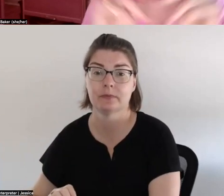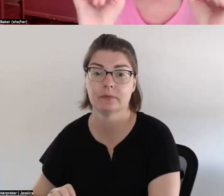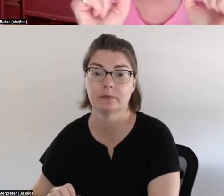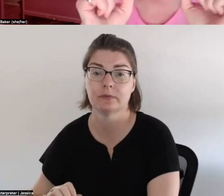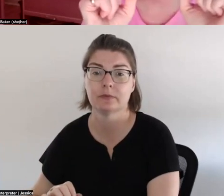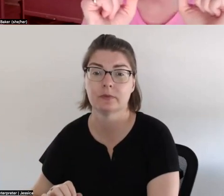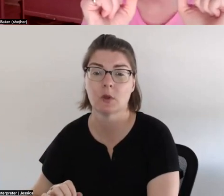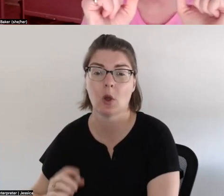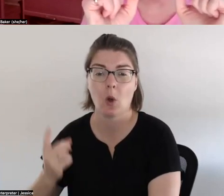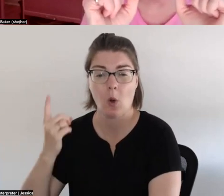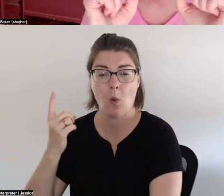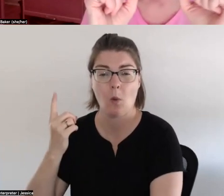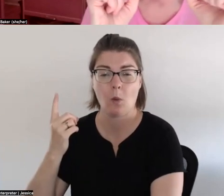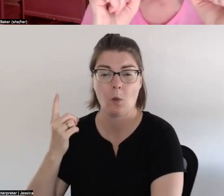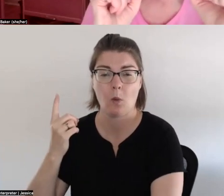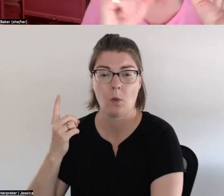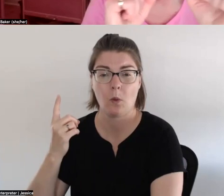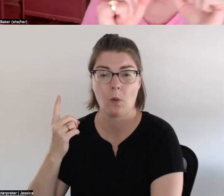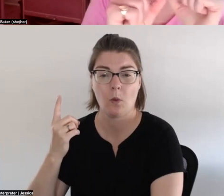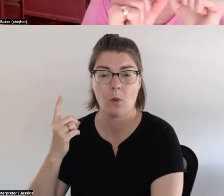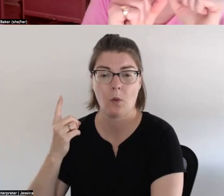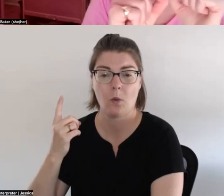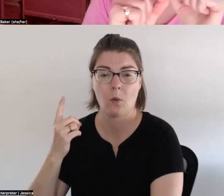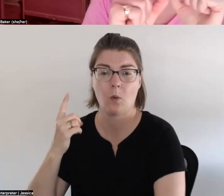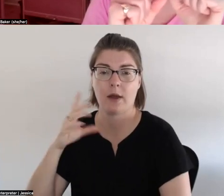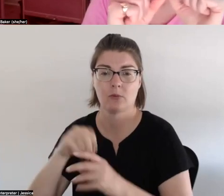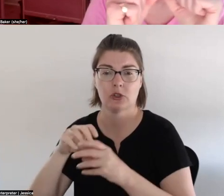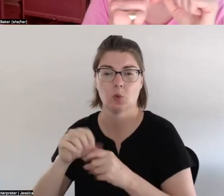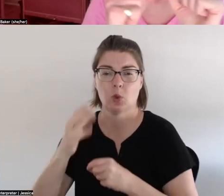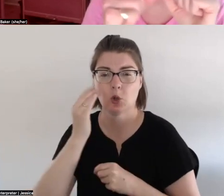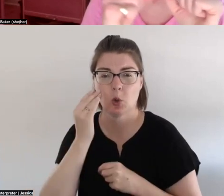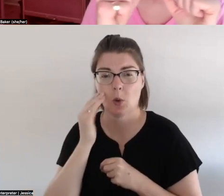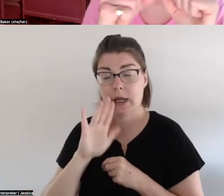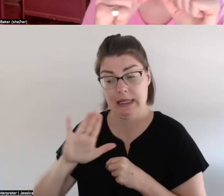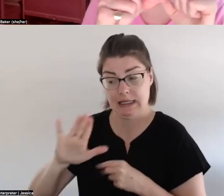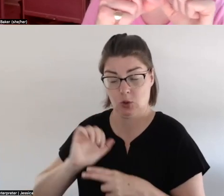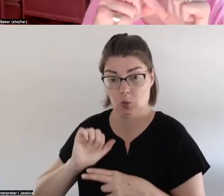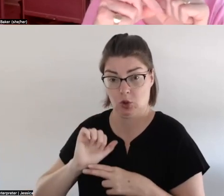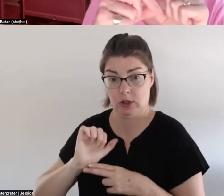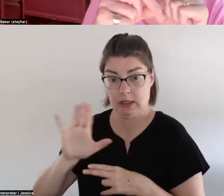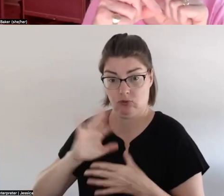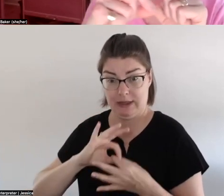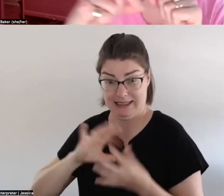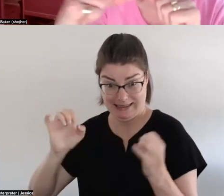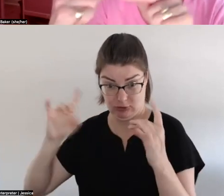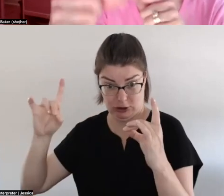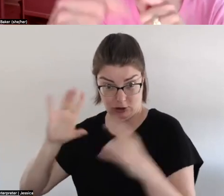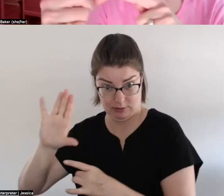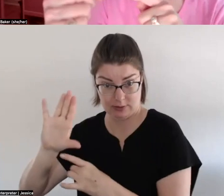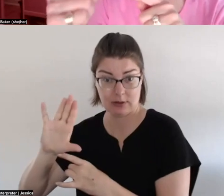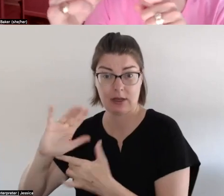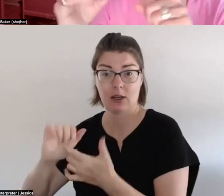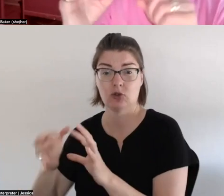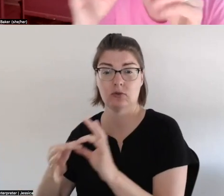is wondering how you connect his work in education with